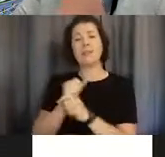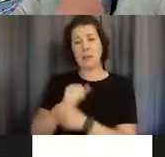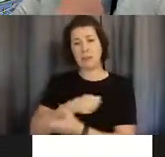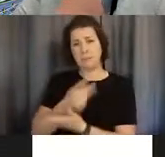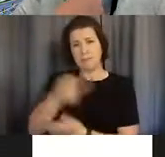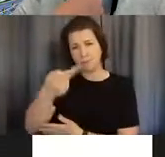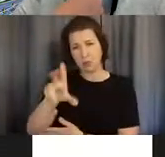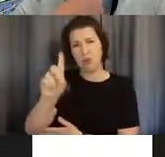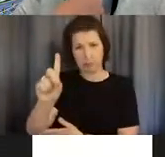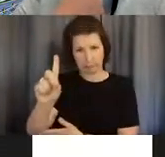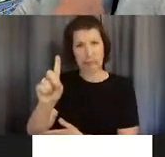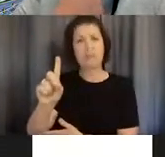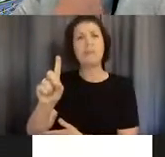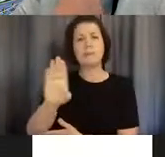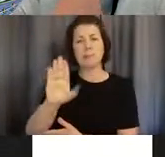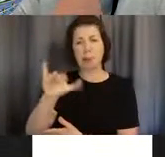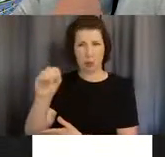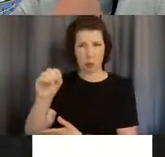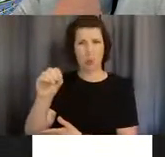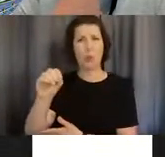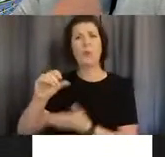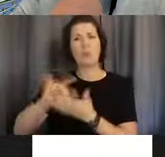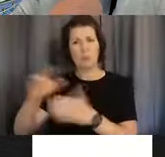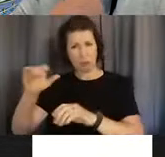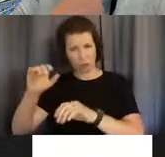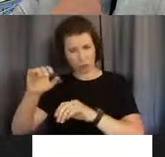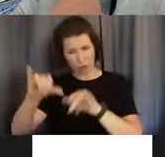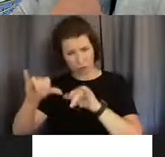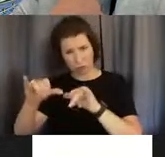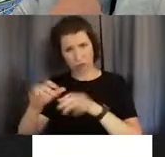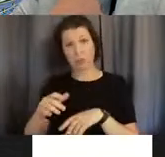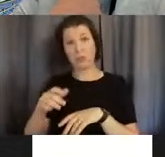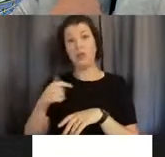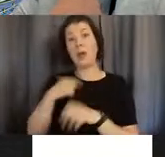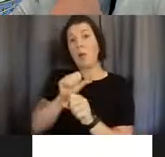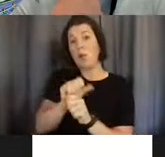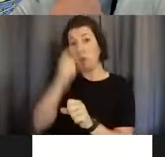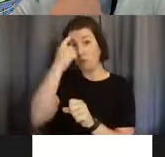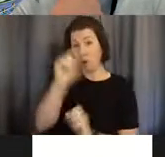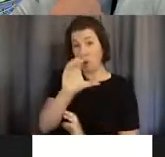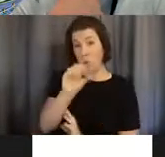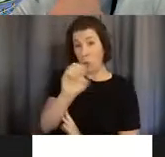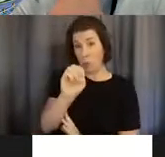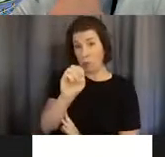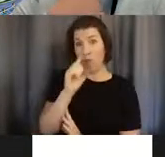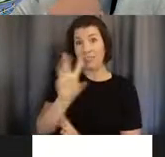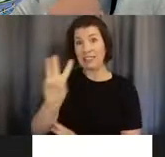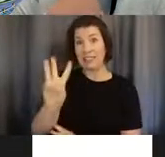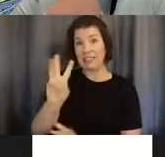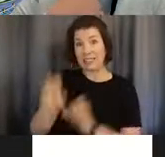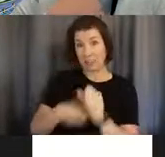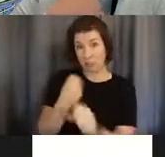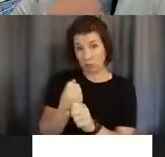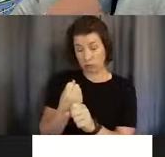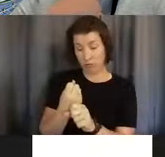biomedical engineering. And so I worked at Cove for six years. So going back to